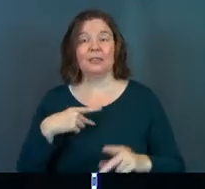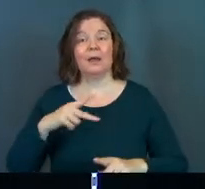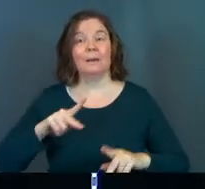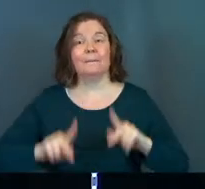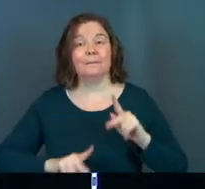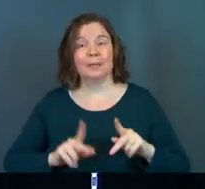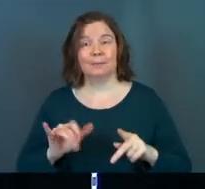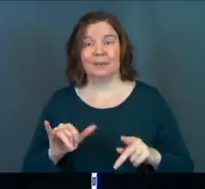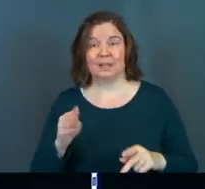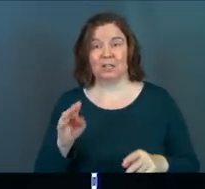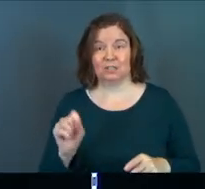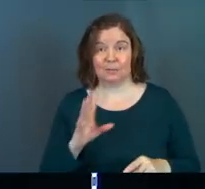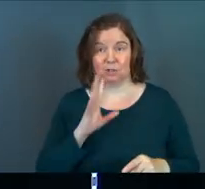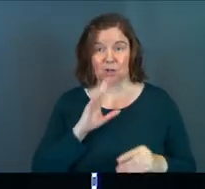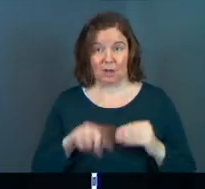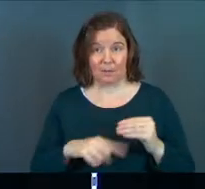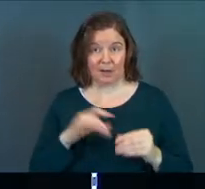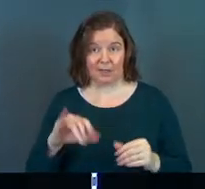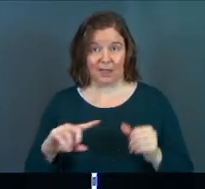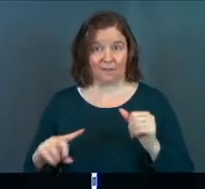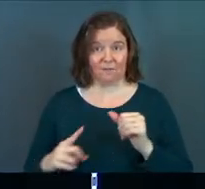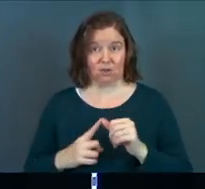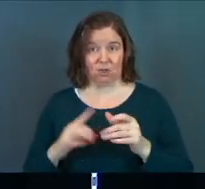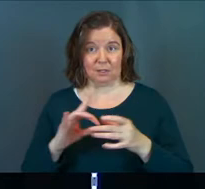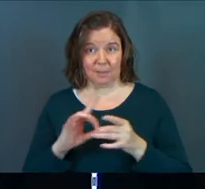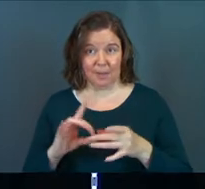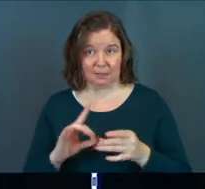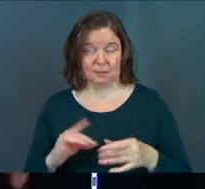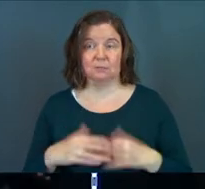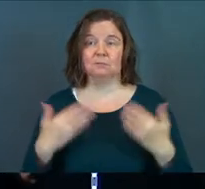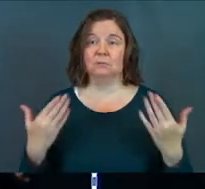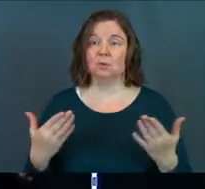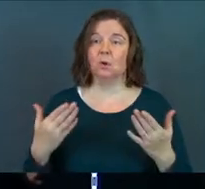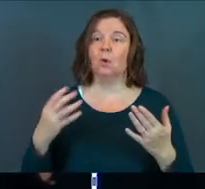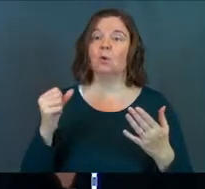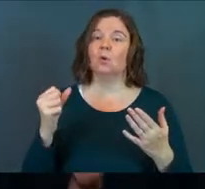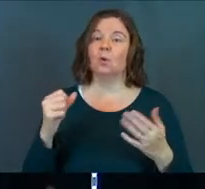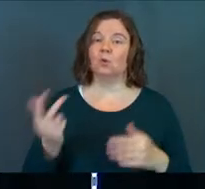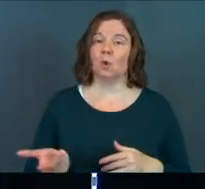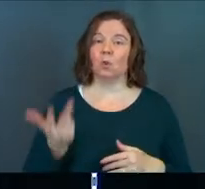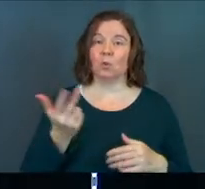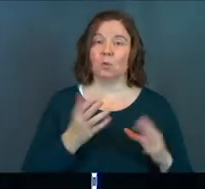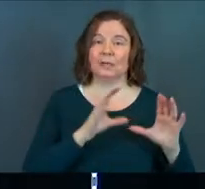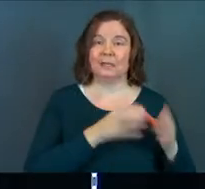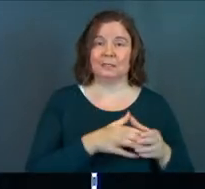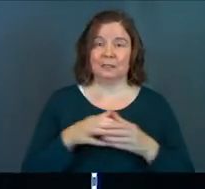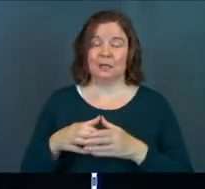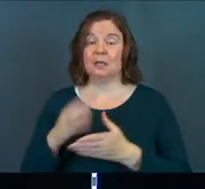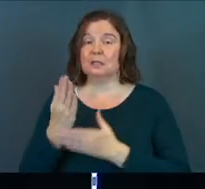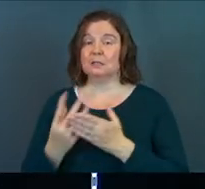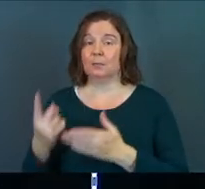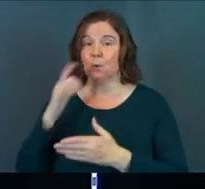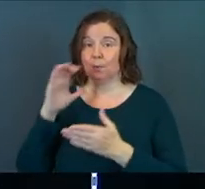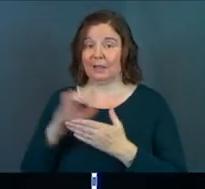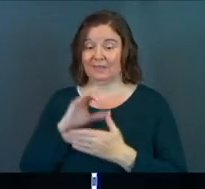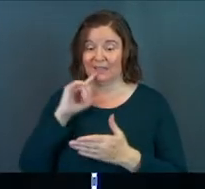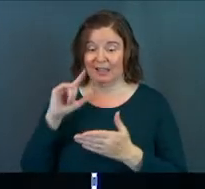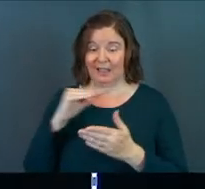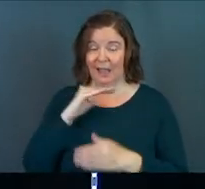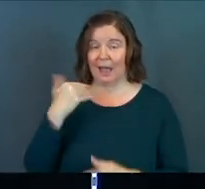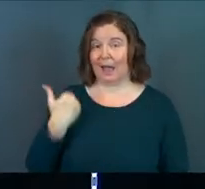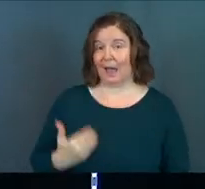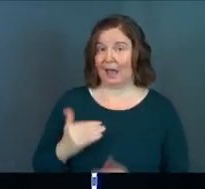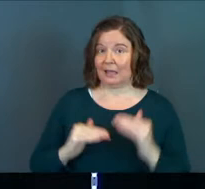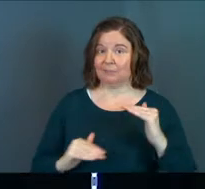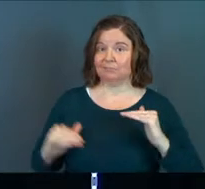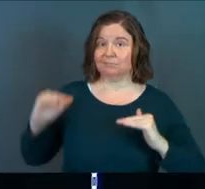people that James is talking about in that first passage, okay? So again, back to those three sections. Somebody who believes this lie that I am better